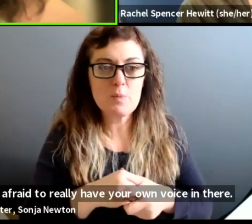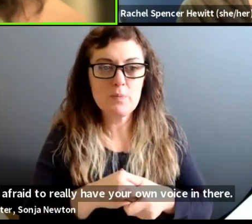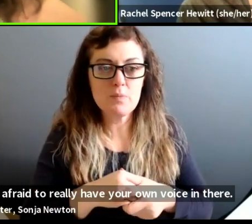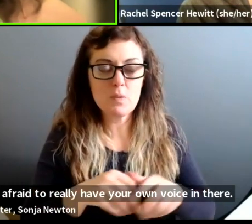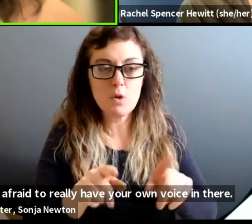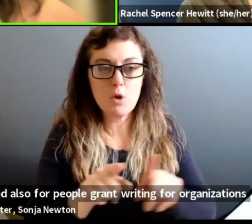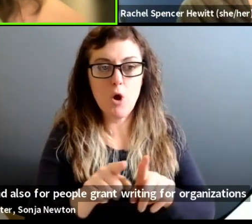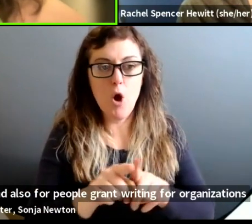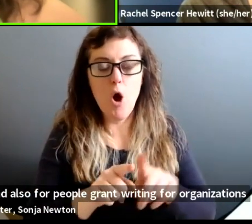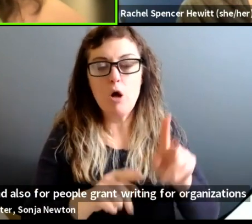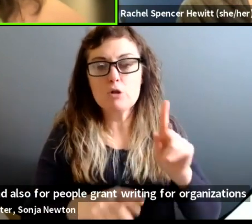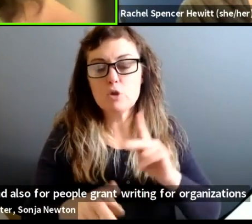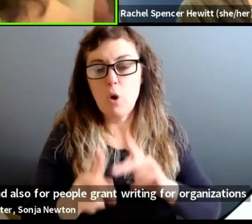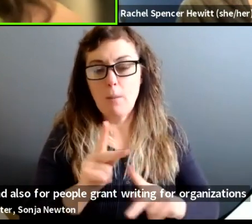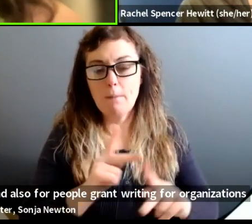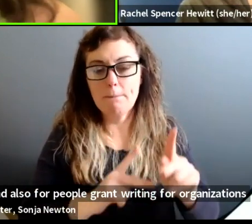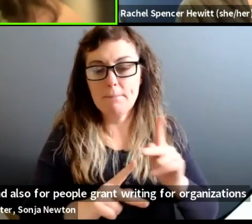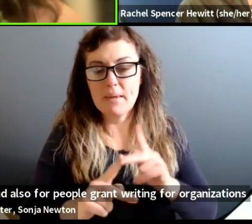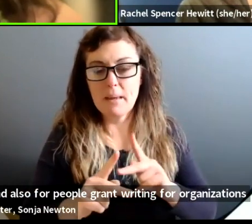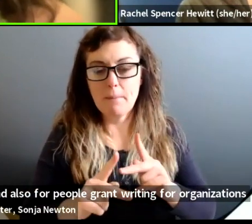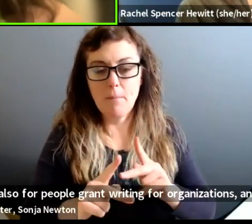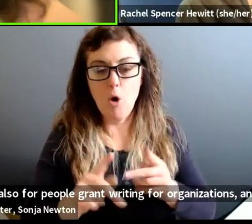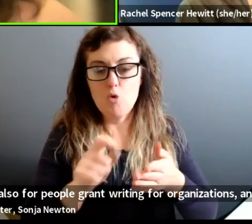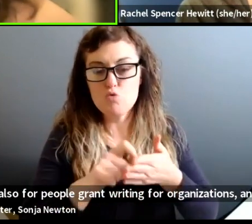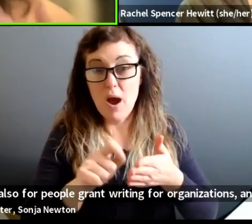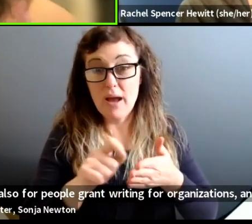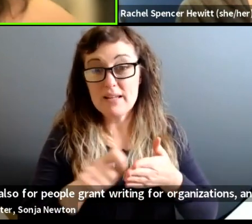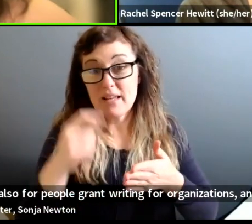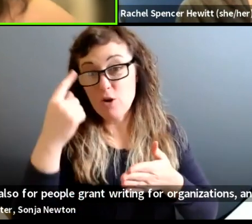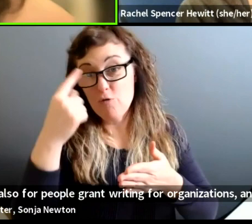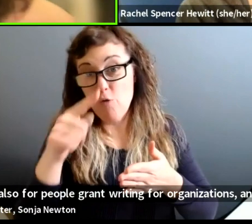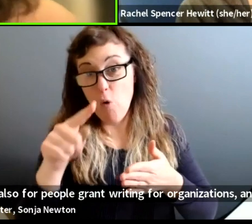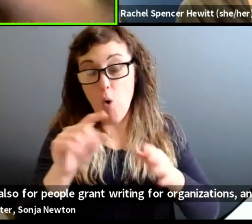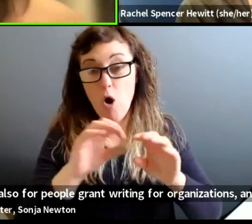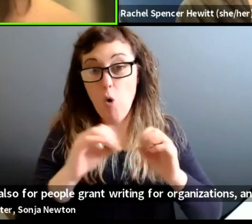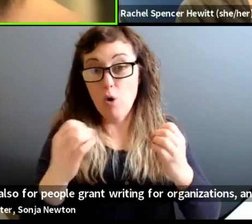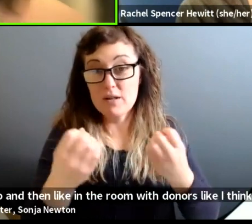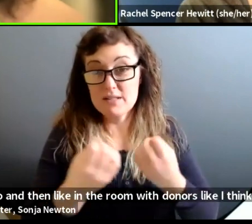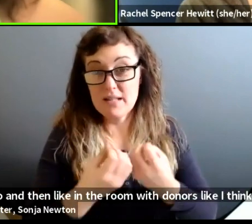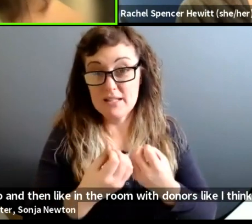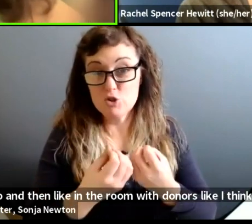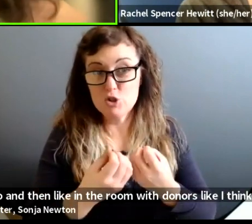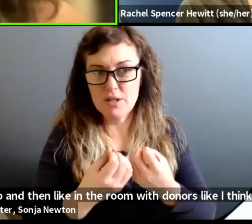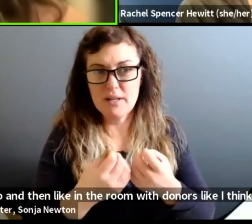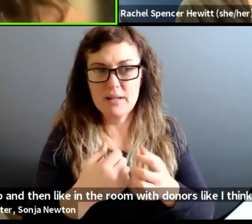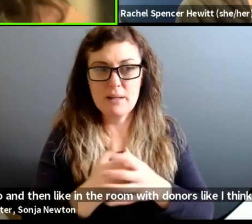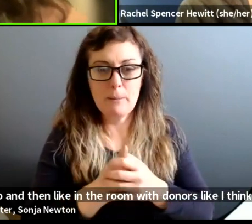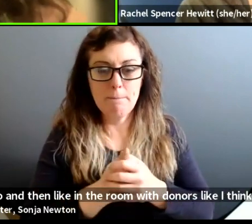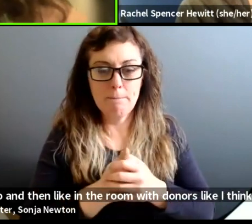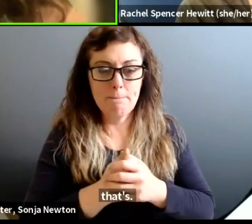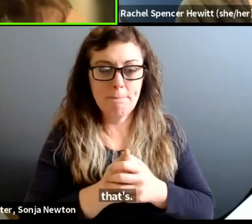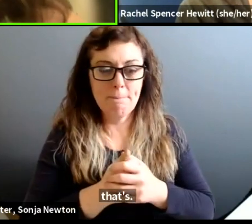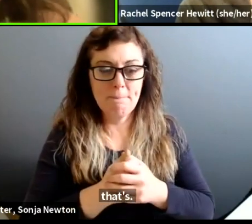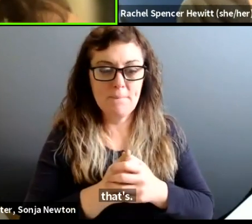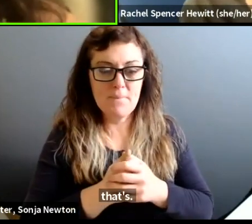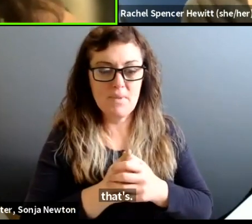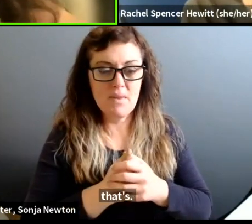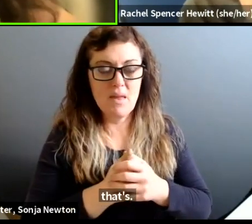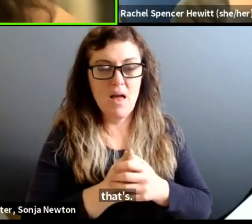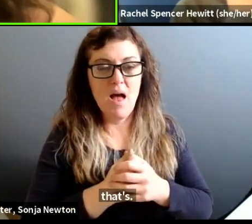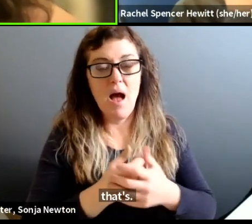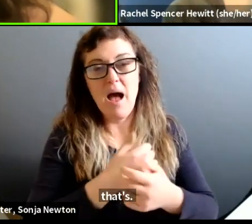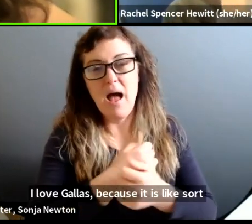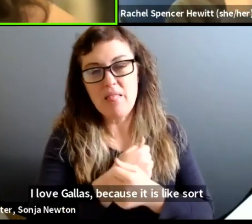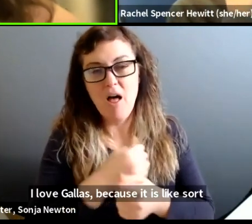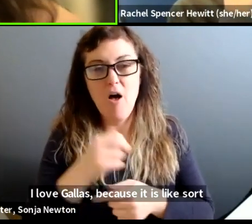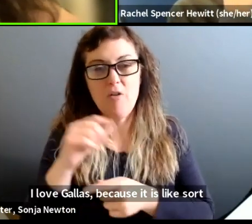for organizations. Um, but also, and then like in the room with donors, like, I think that's, I love galas because it is